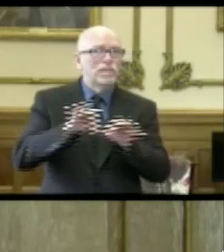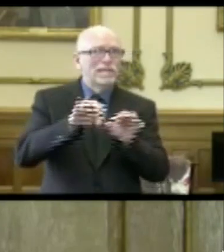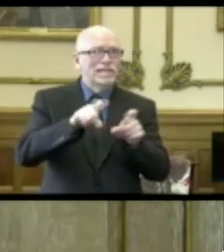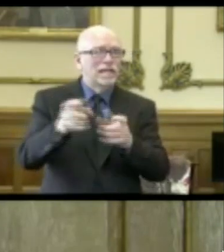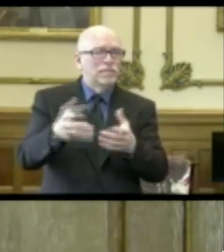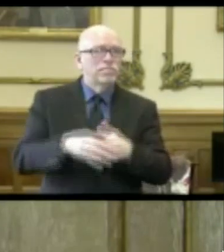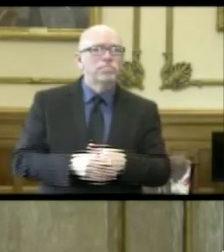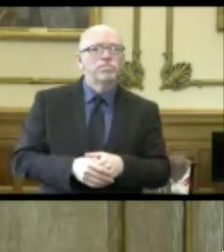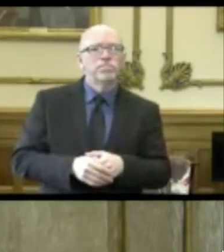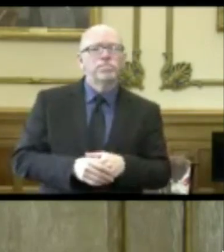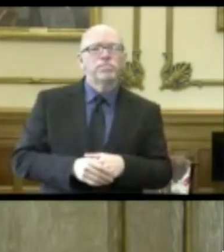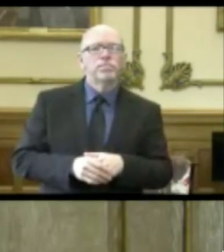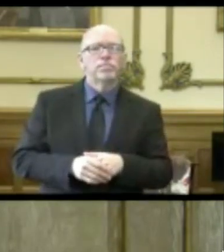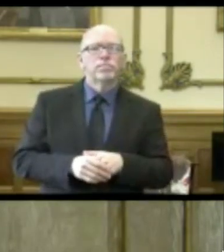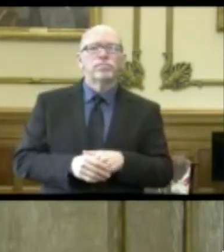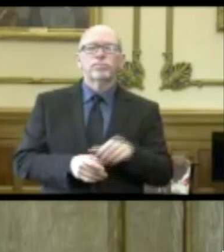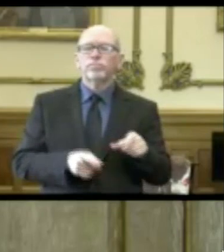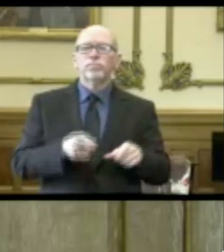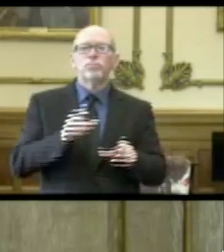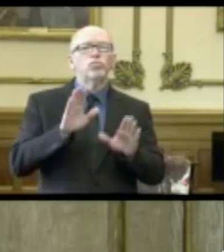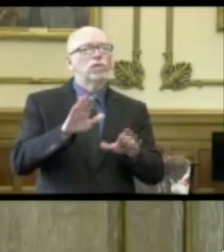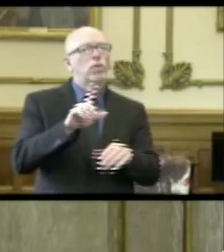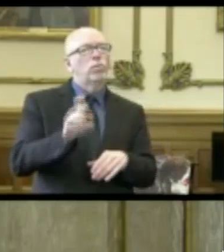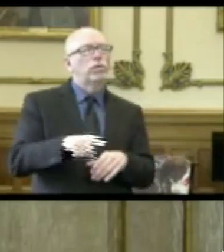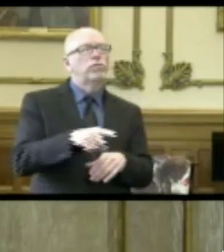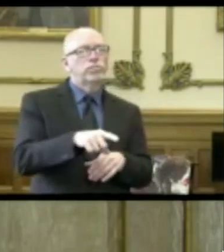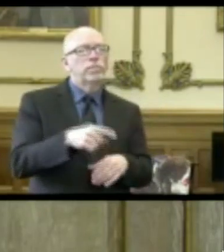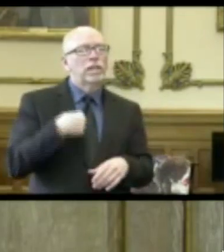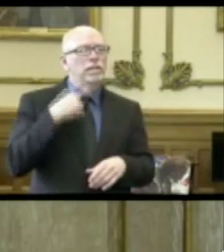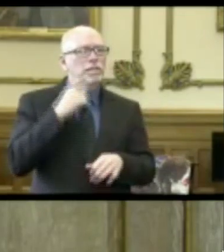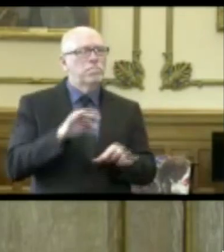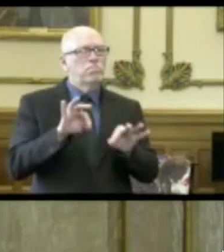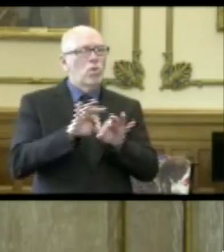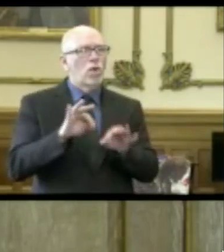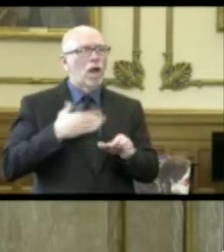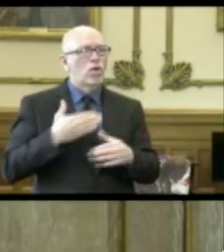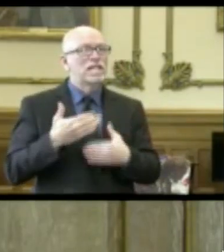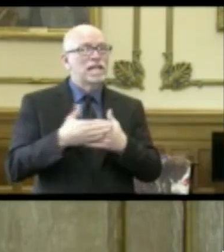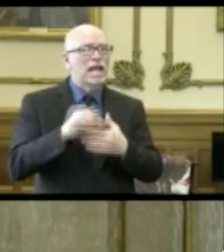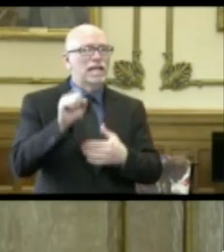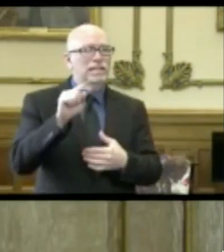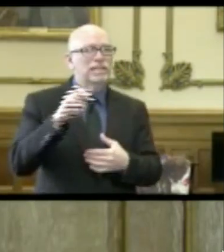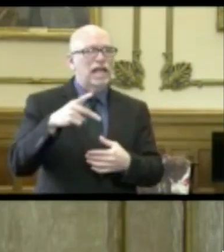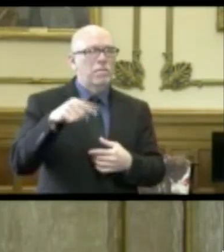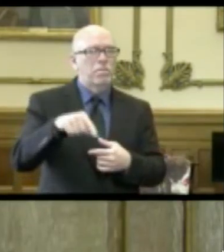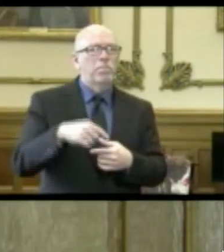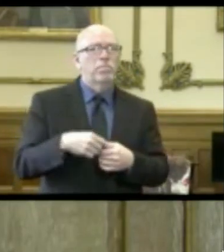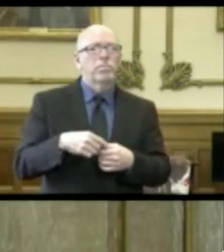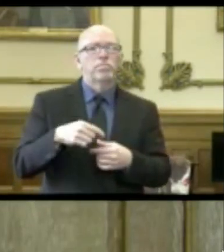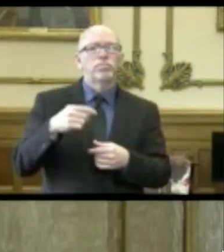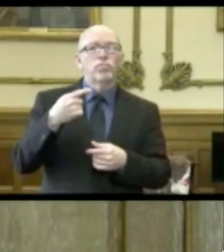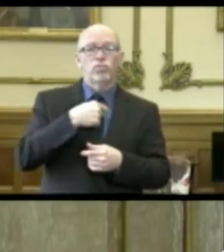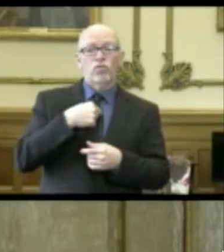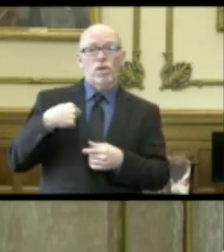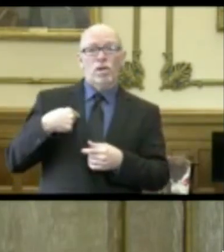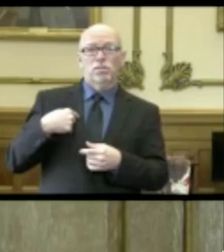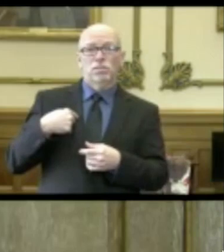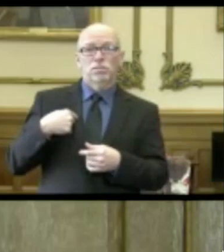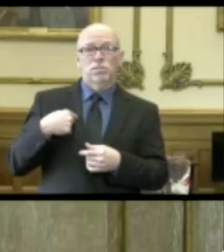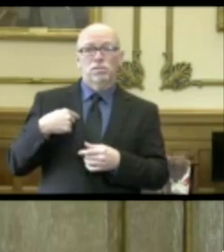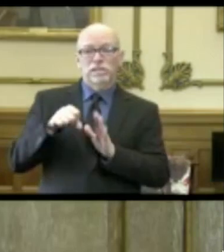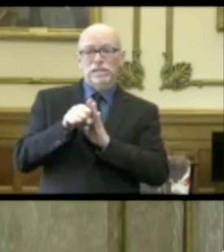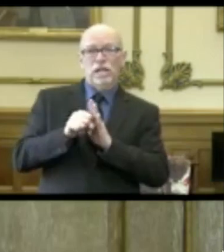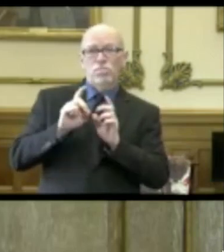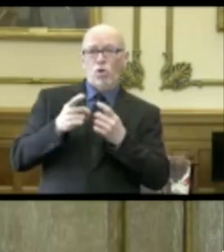Yeah. So, Sherry, I think that's a great question. And I think that's an important next step for us, right, is that in order for us at the State